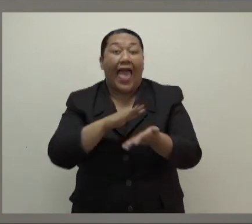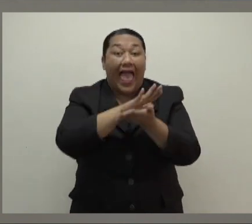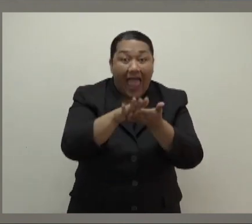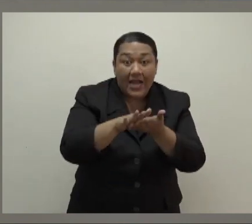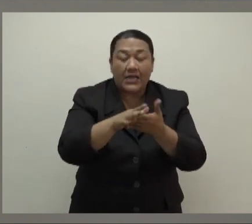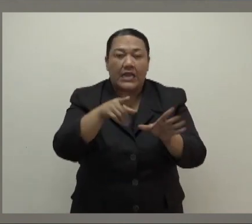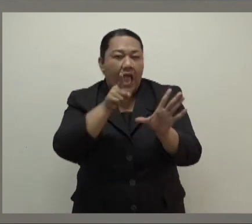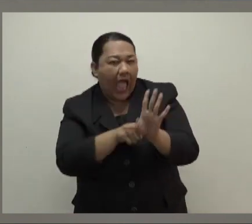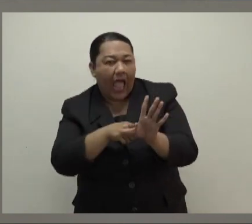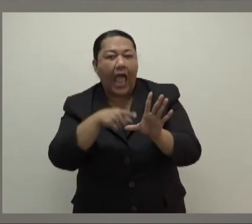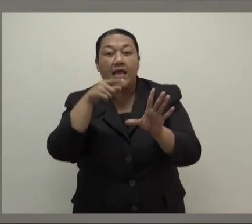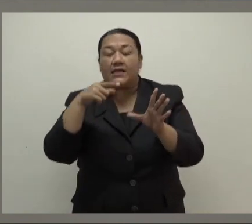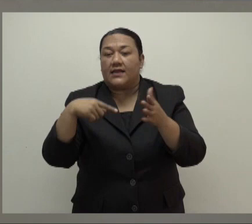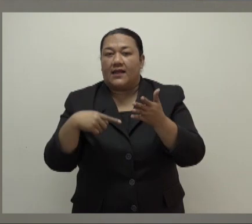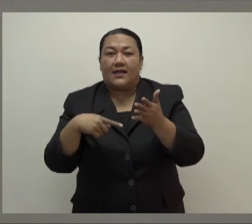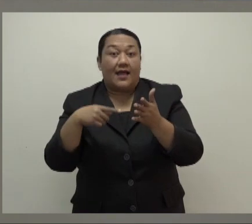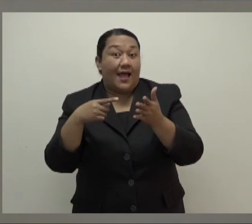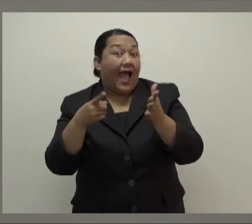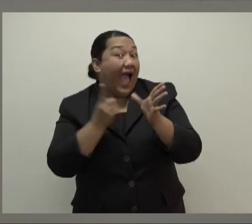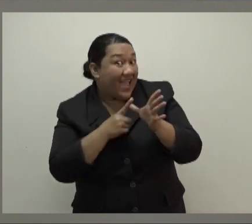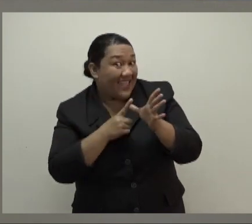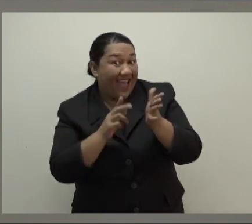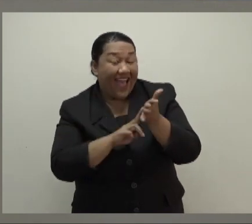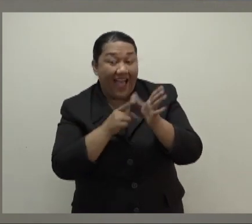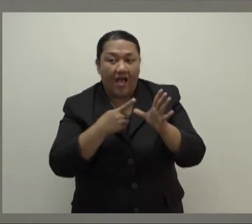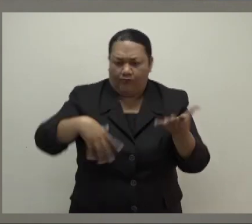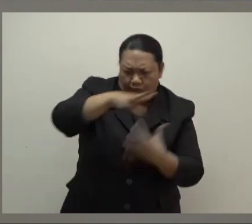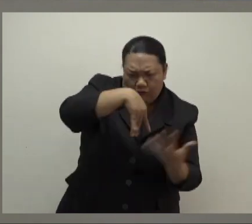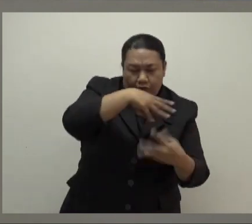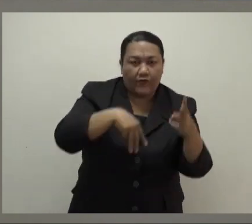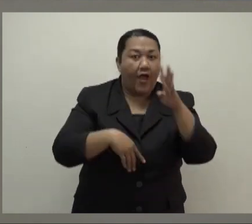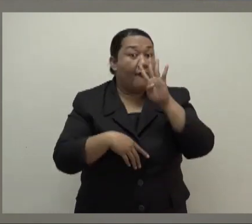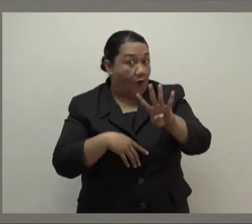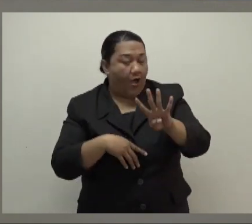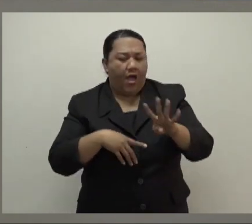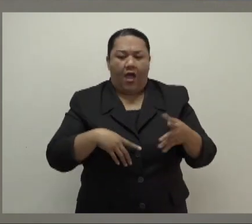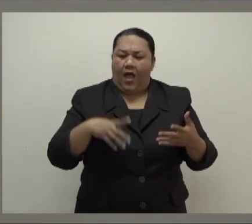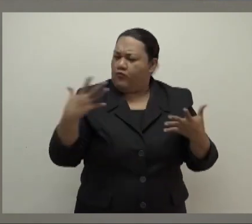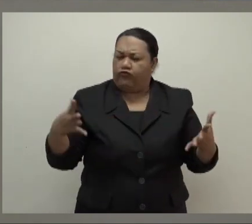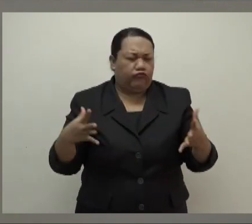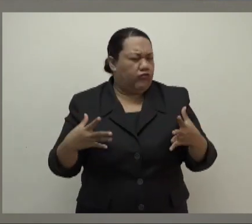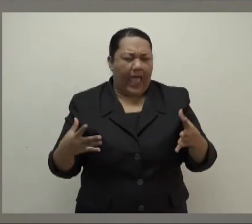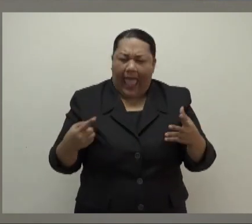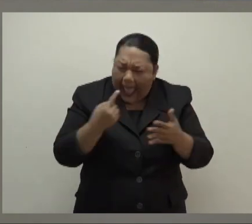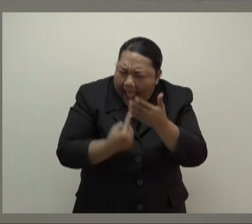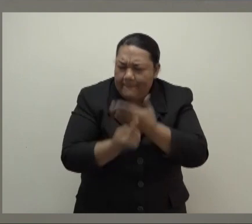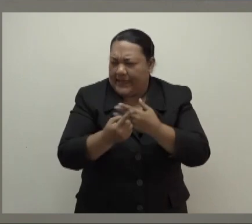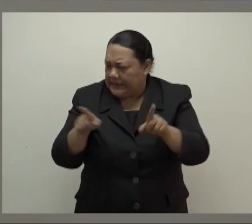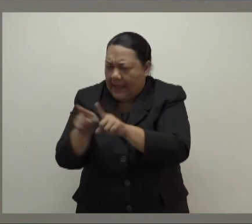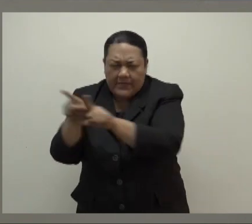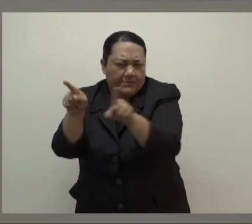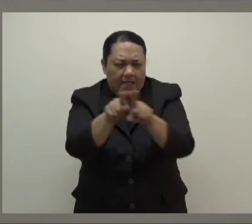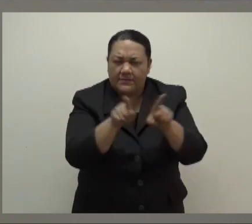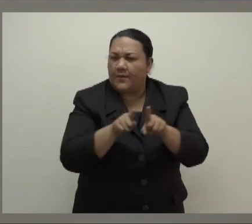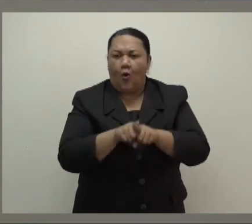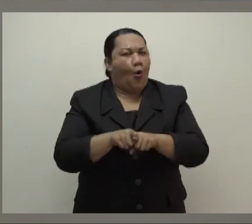And we can see some of the bad storms we are during at the moment. We were guided by a strategic vision to free our country from the grip of